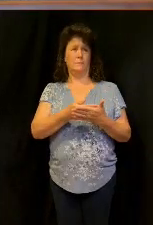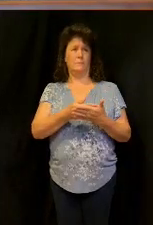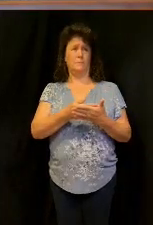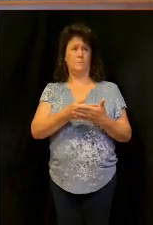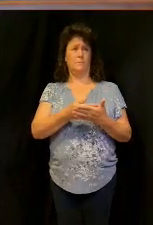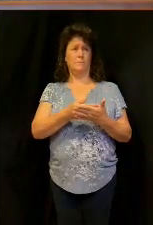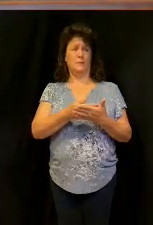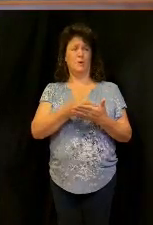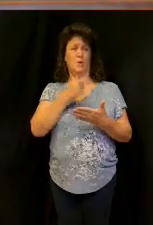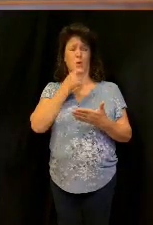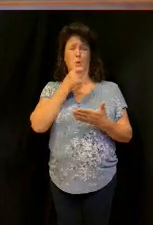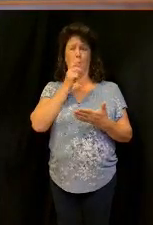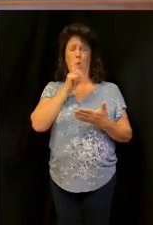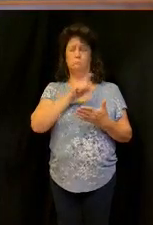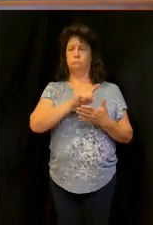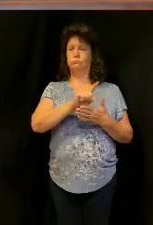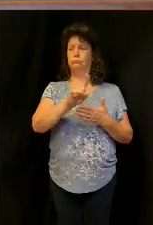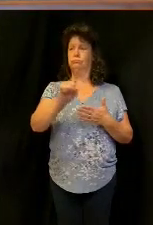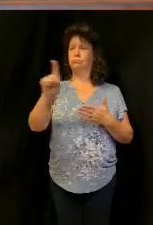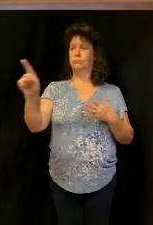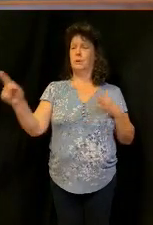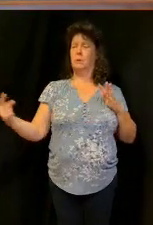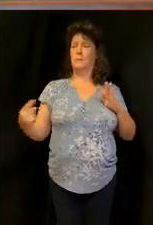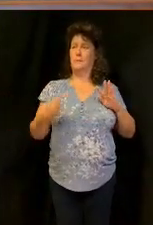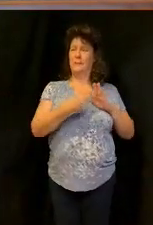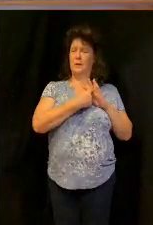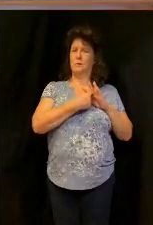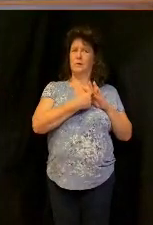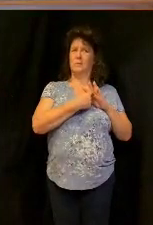in their greediness true with what